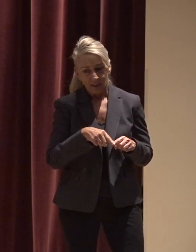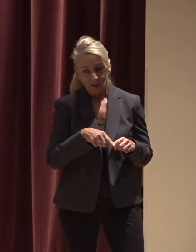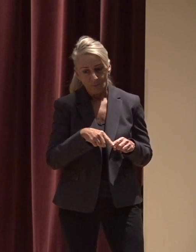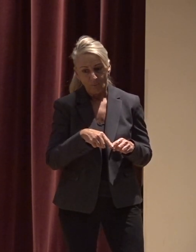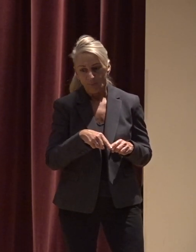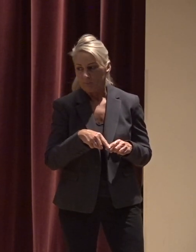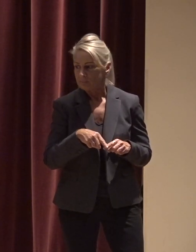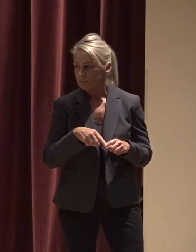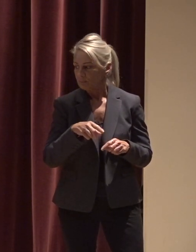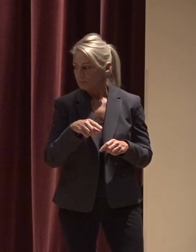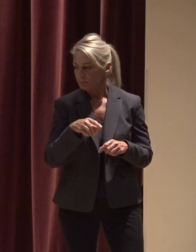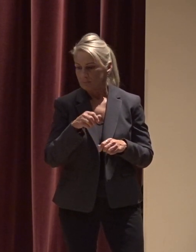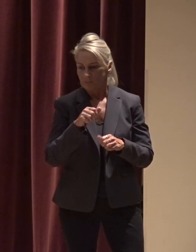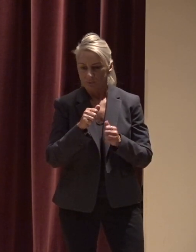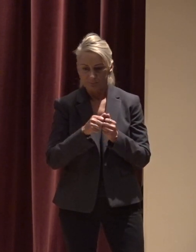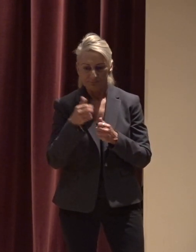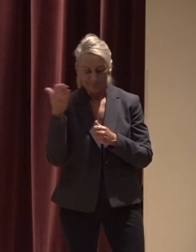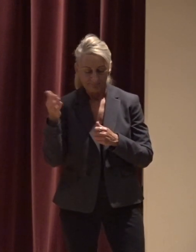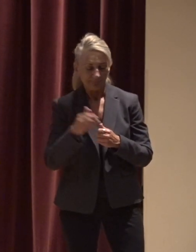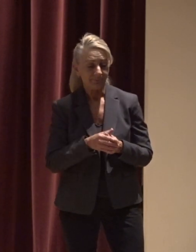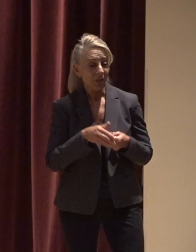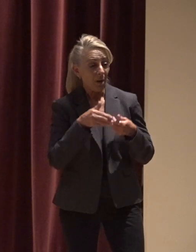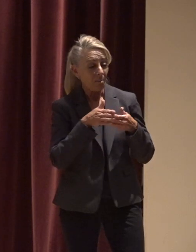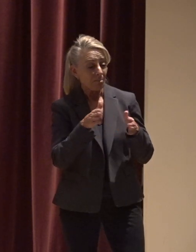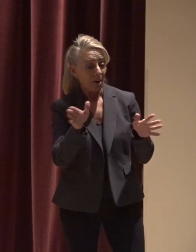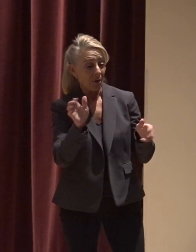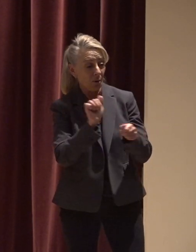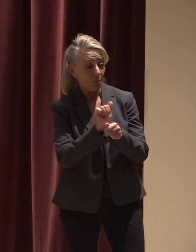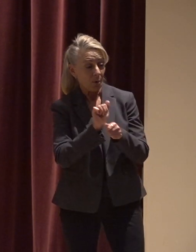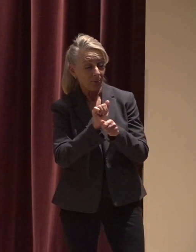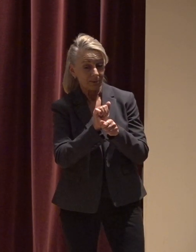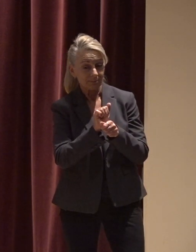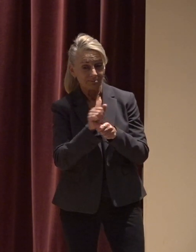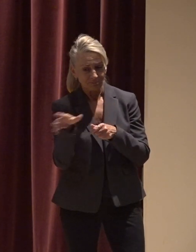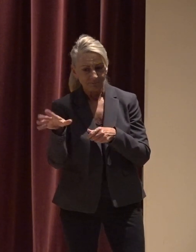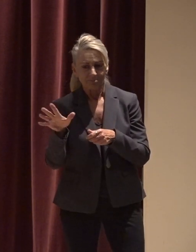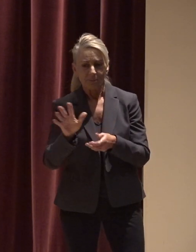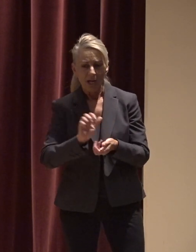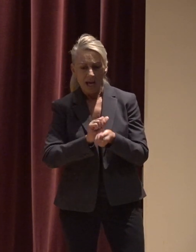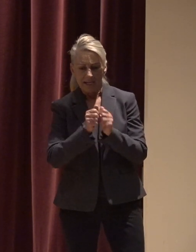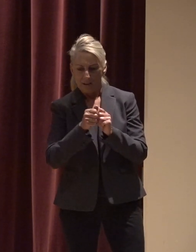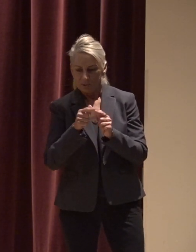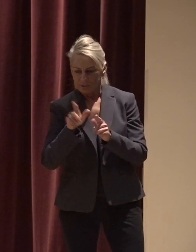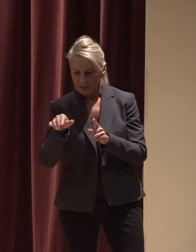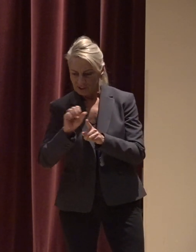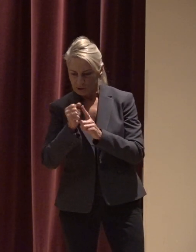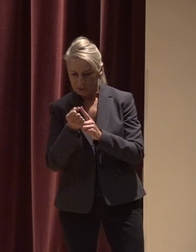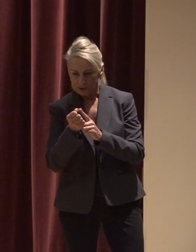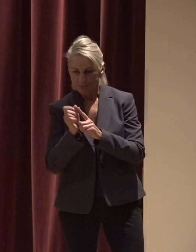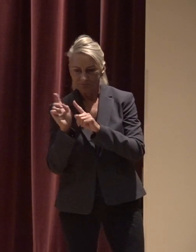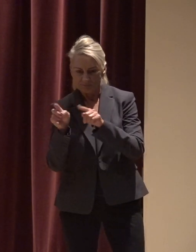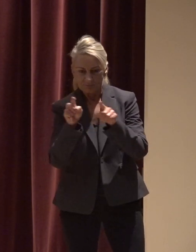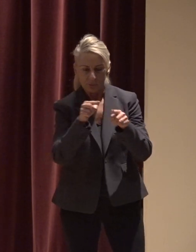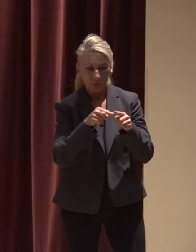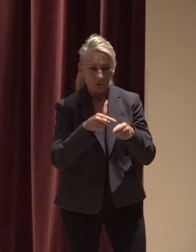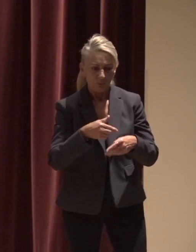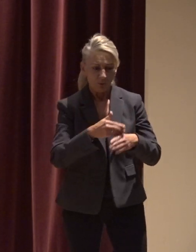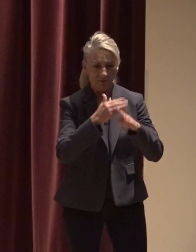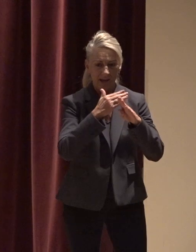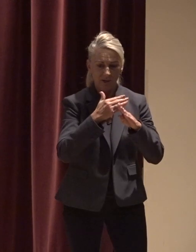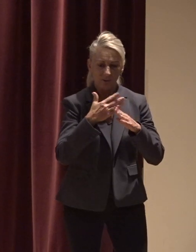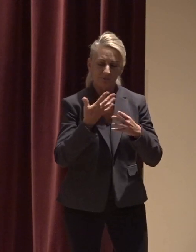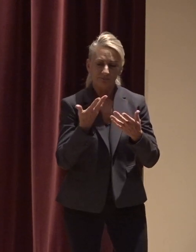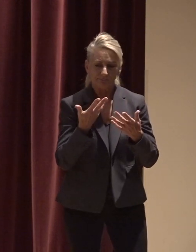threatened public works mobilized adapted to the situation and responded in force to protect public health